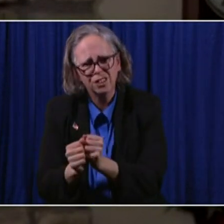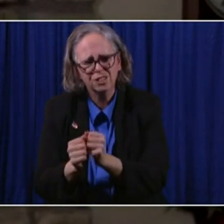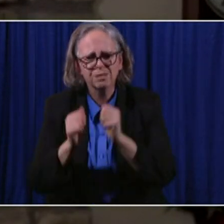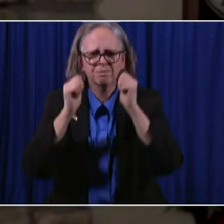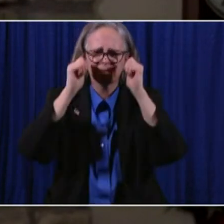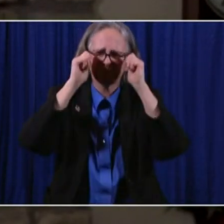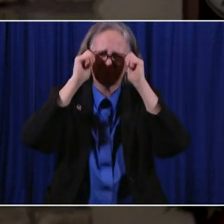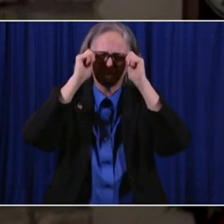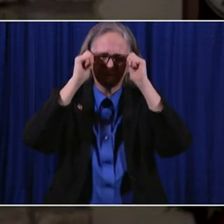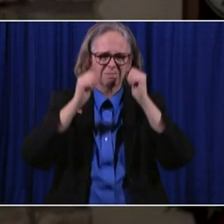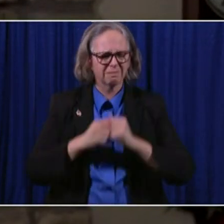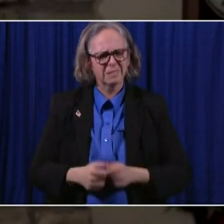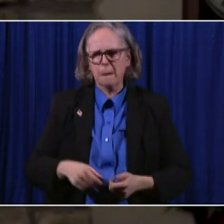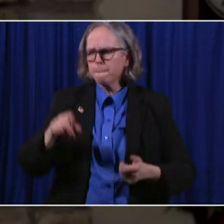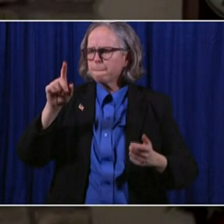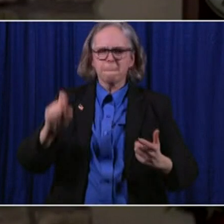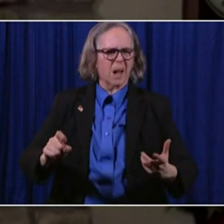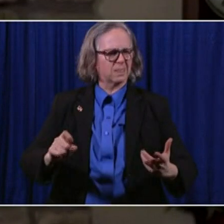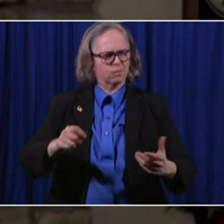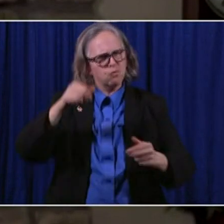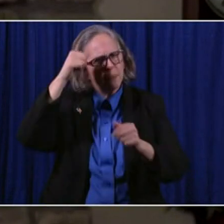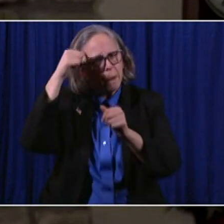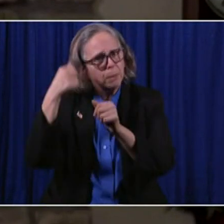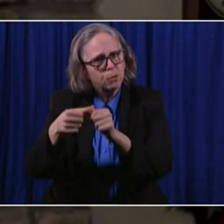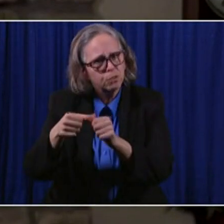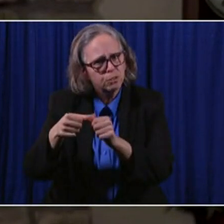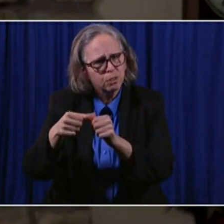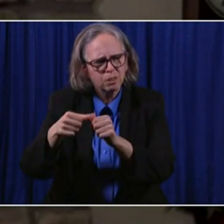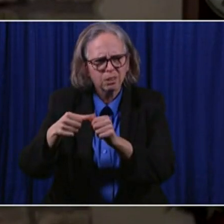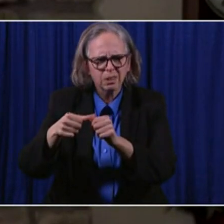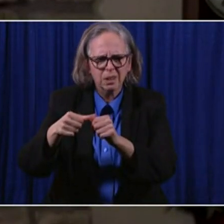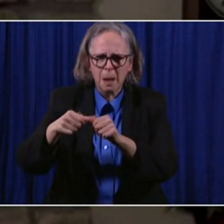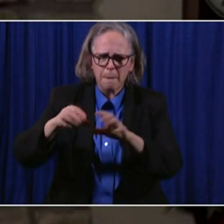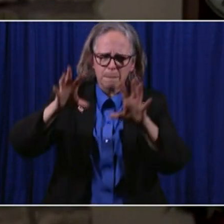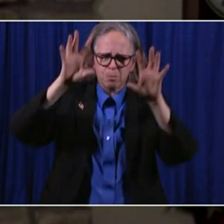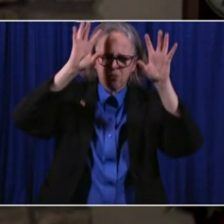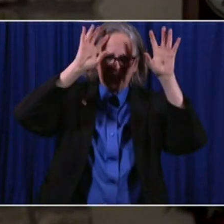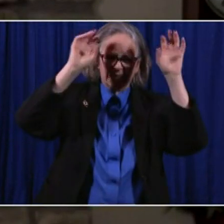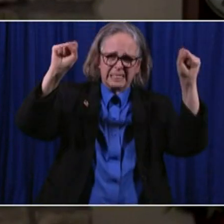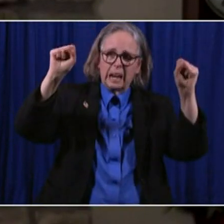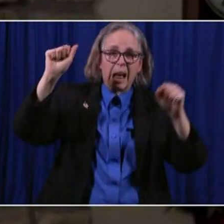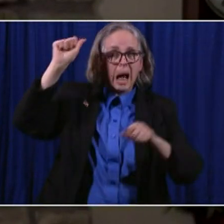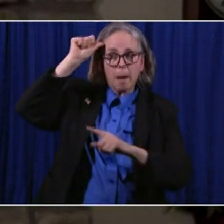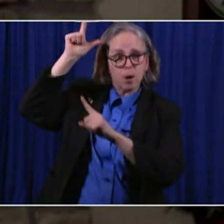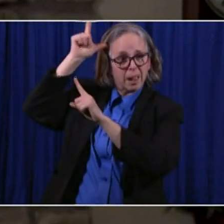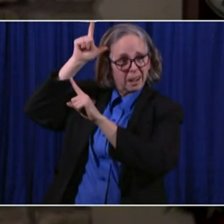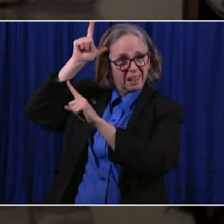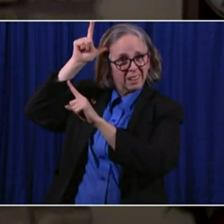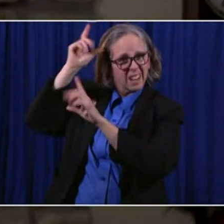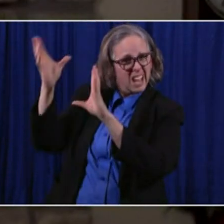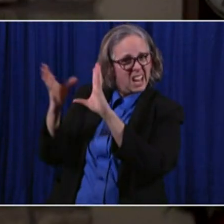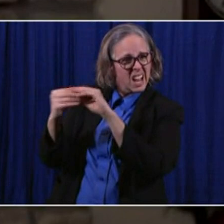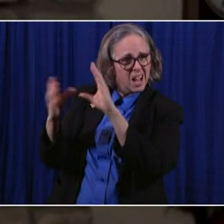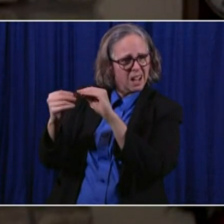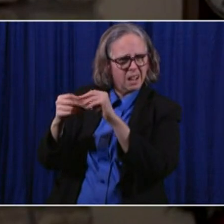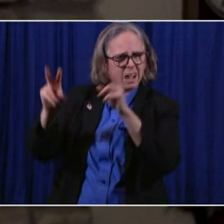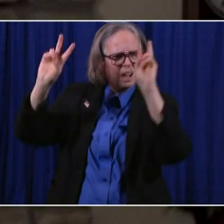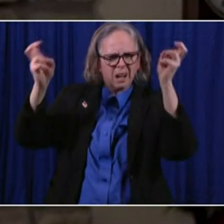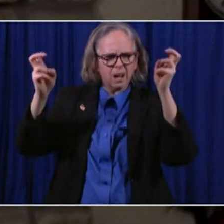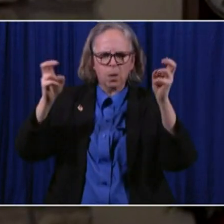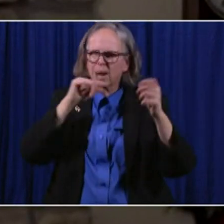We must always remember what President Lincoln once said, we're not enemies, but friends.